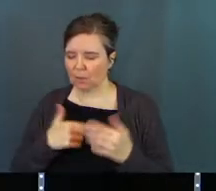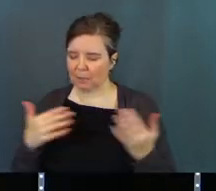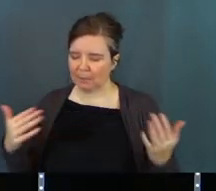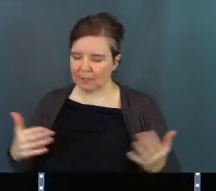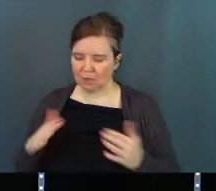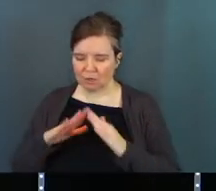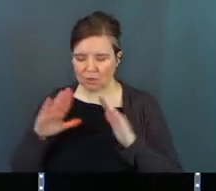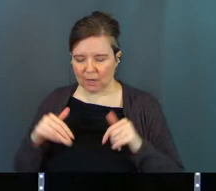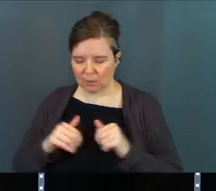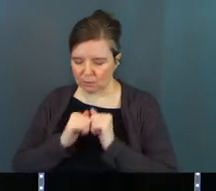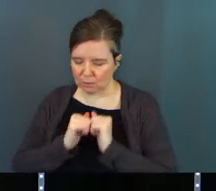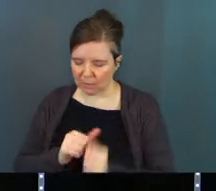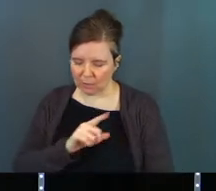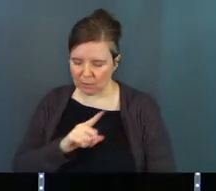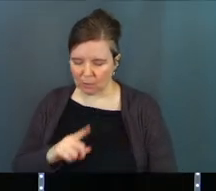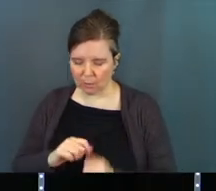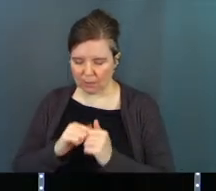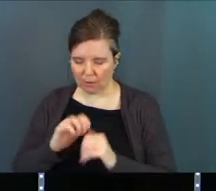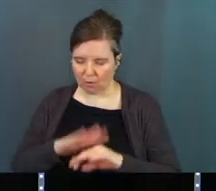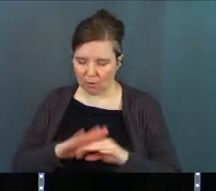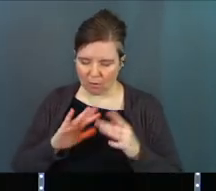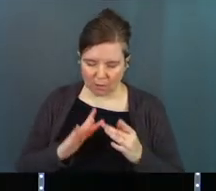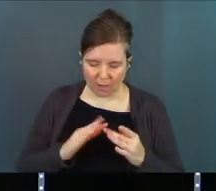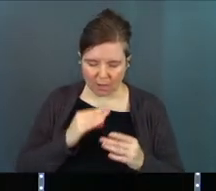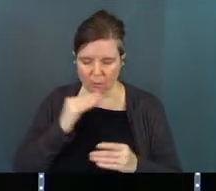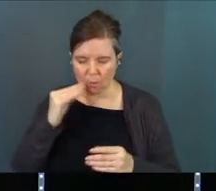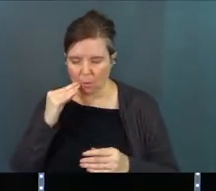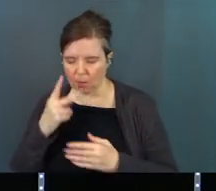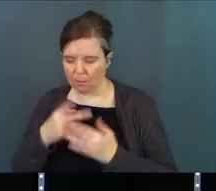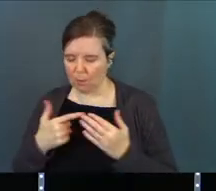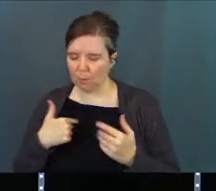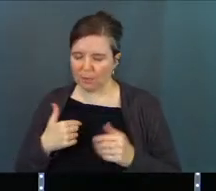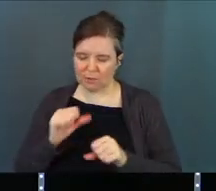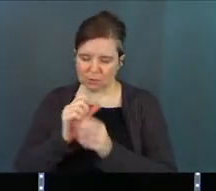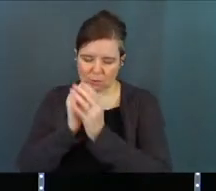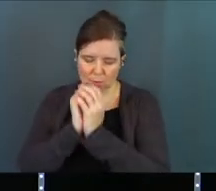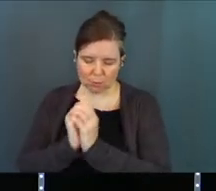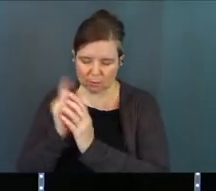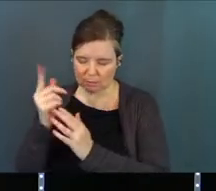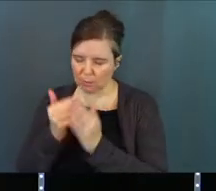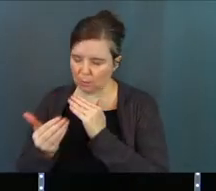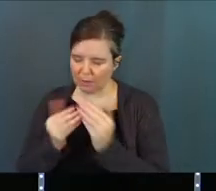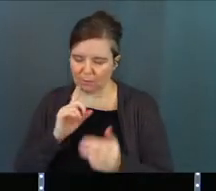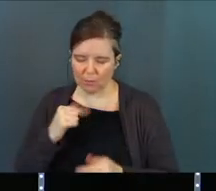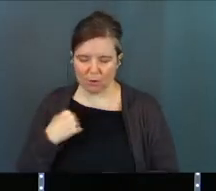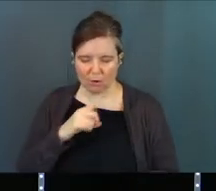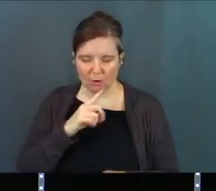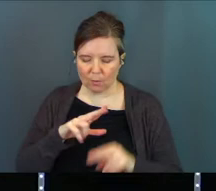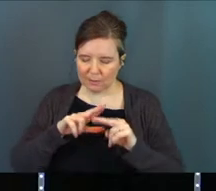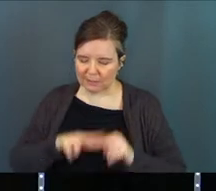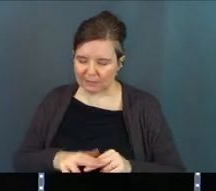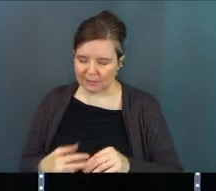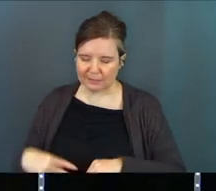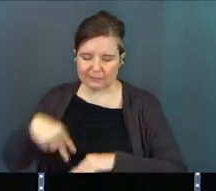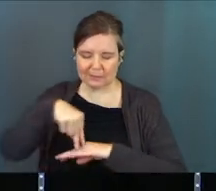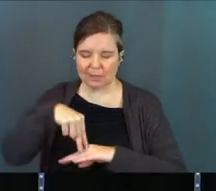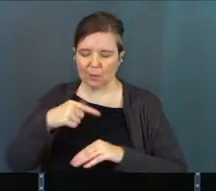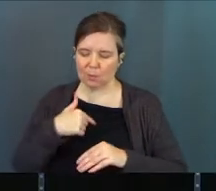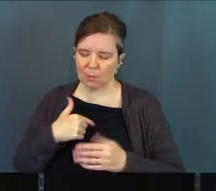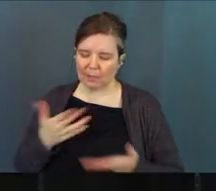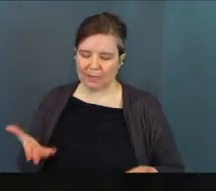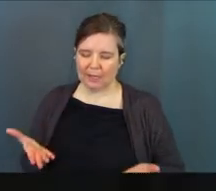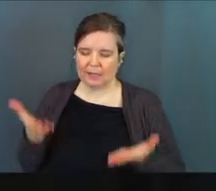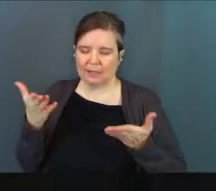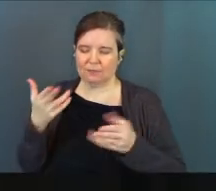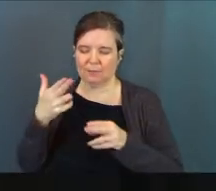get to be here in your house together, Lord, that we get to be together online in our homes, God, that we just get to worship you, God. Wherever we are, wherever we sit, wherever we stand, we can